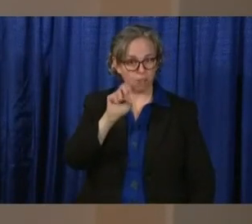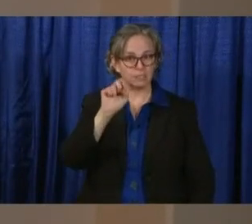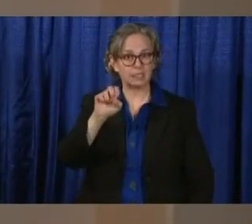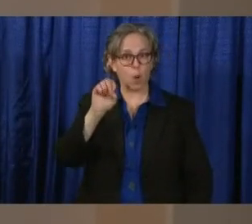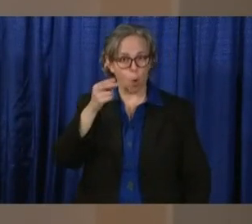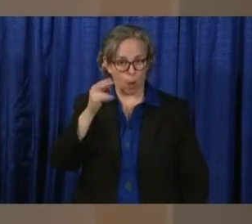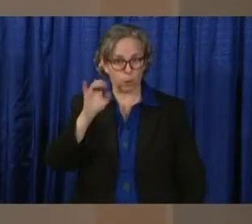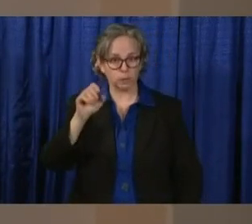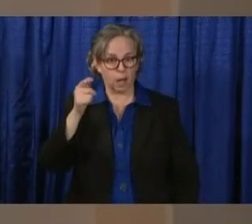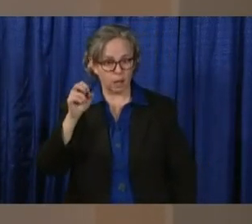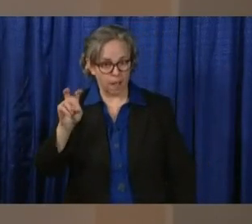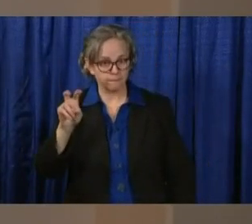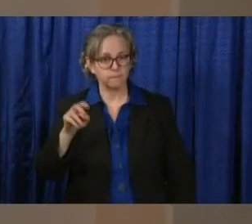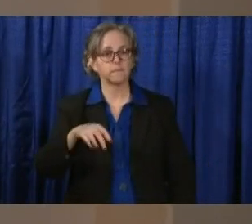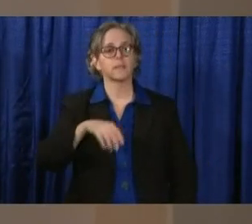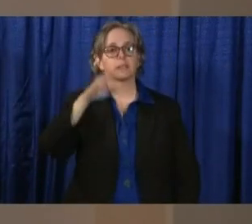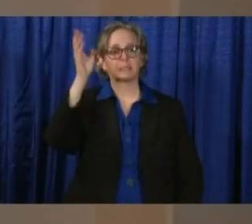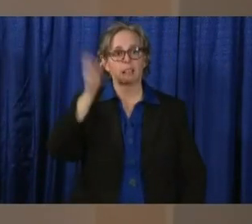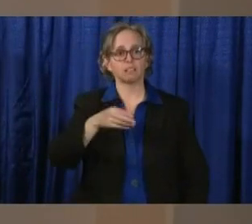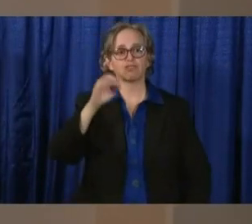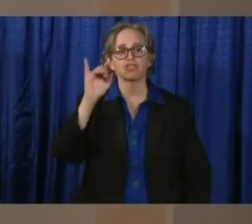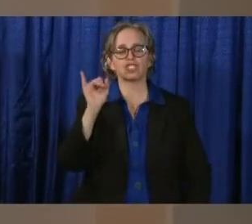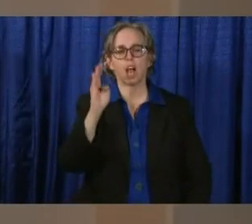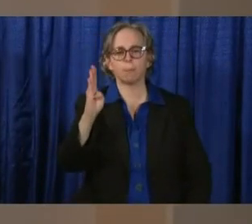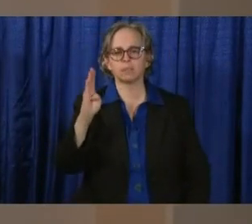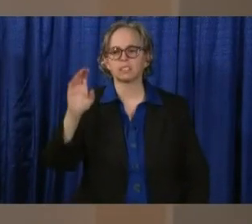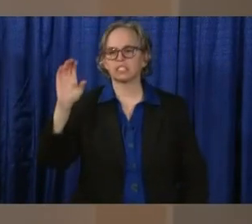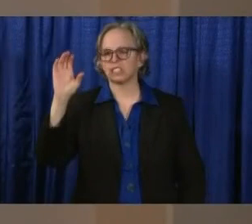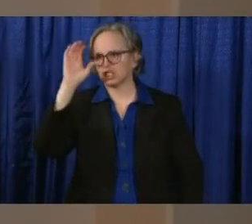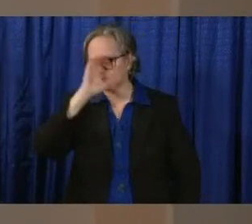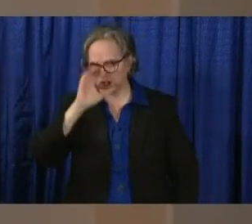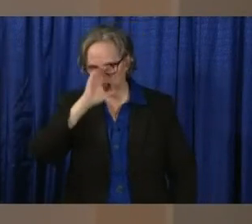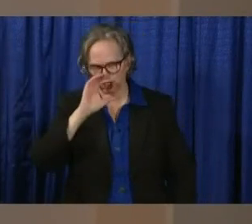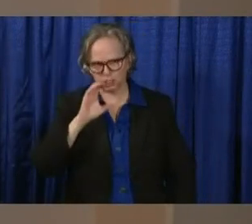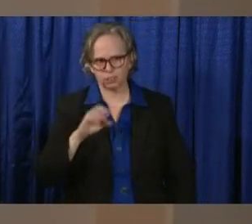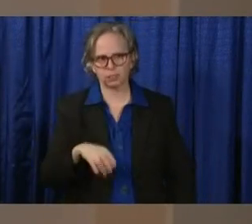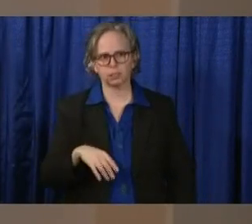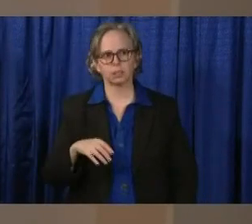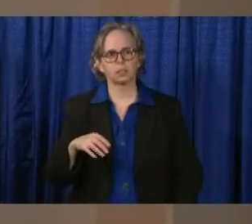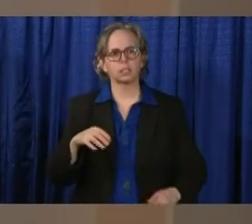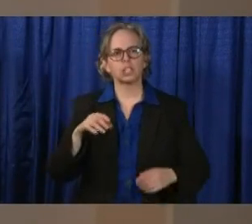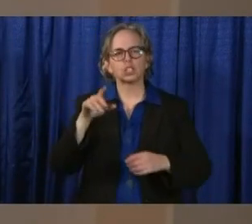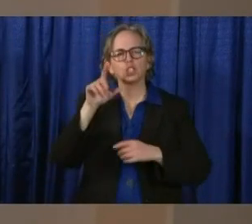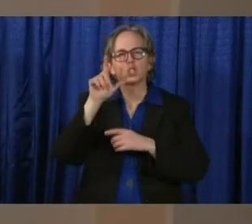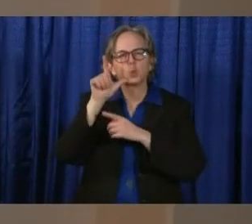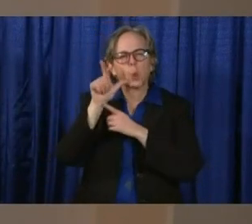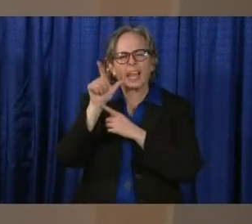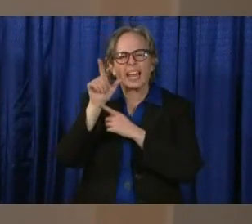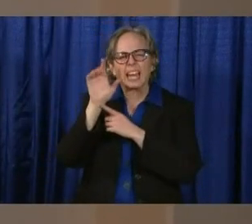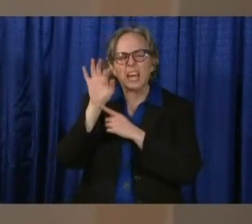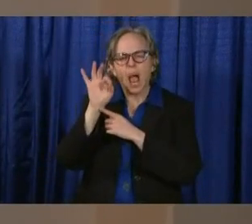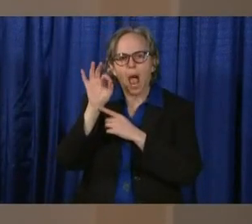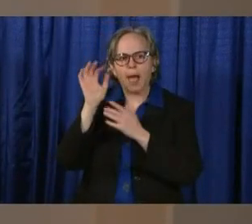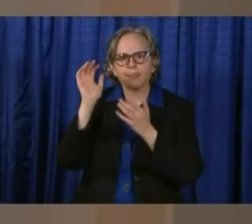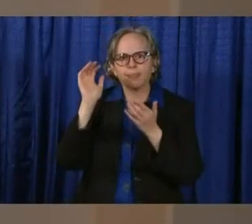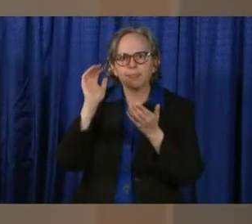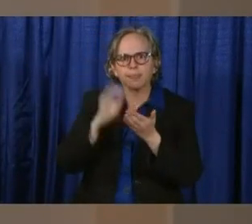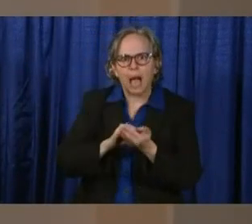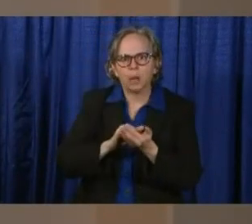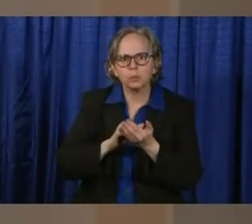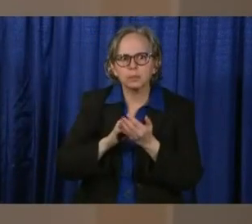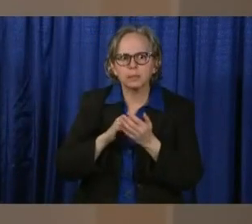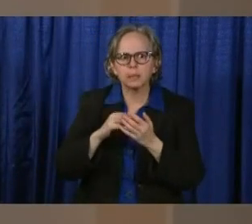search, there are now over 29,000 jobs. This continues to grow by thousands of jobs a day